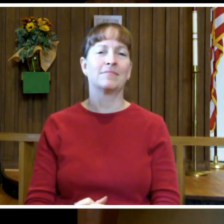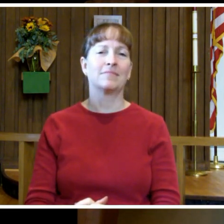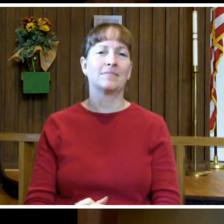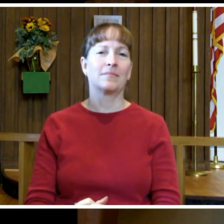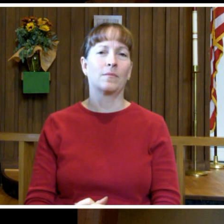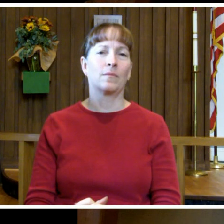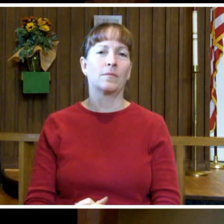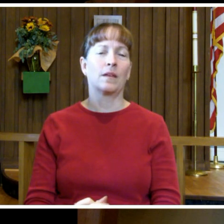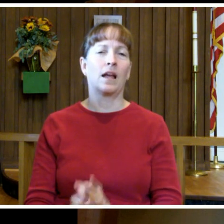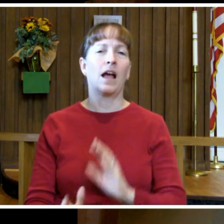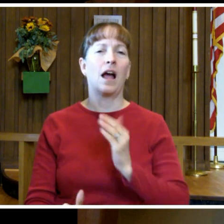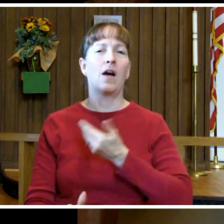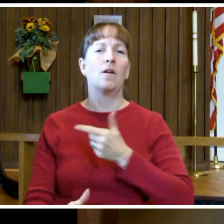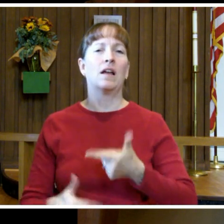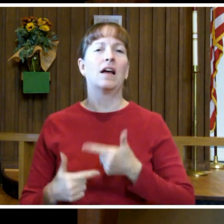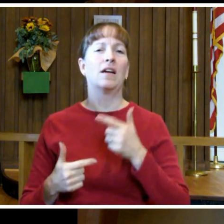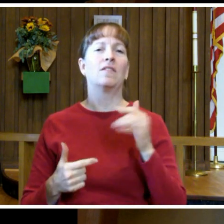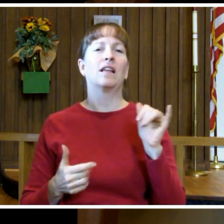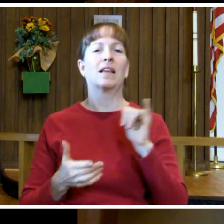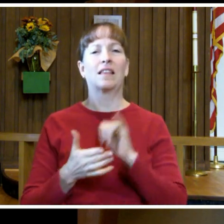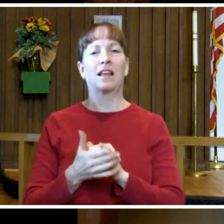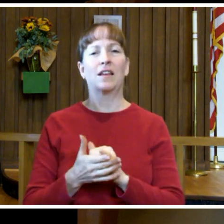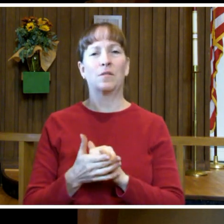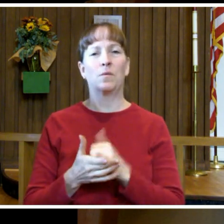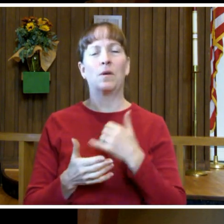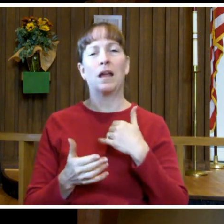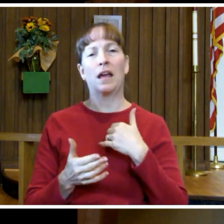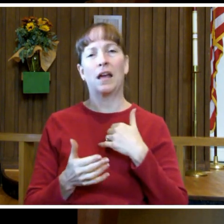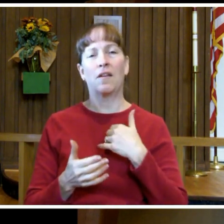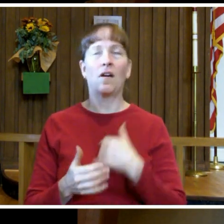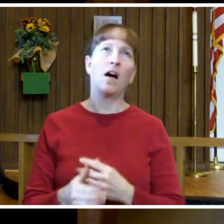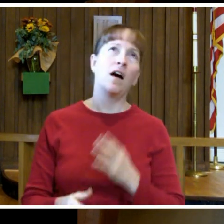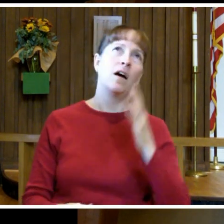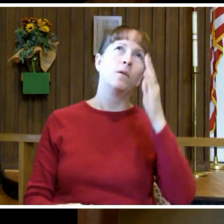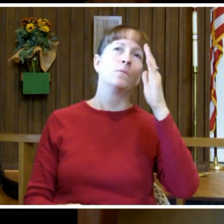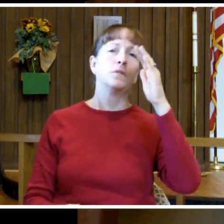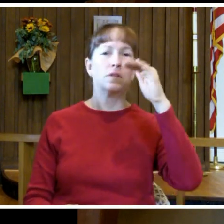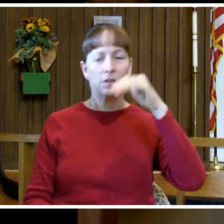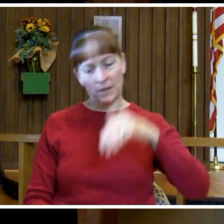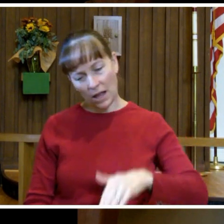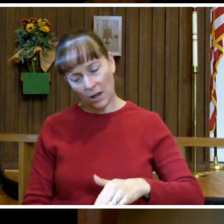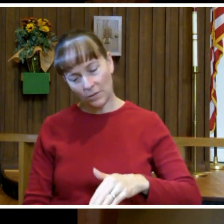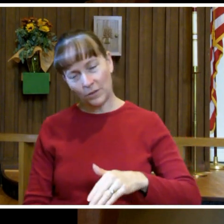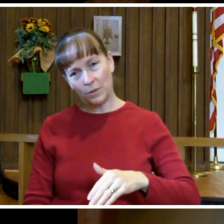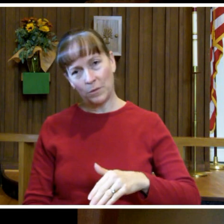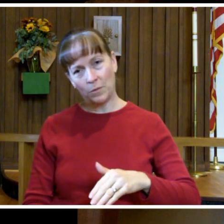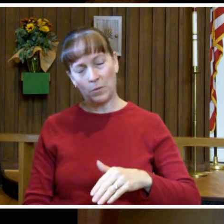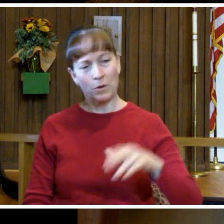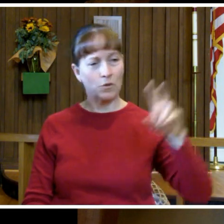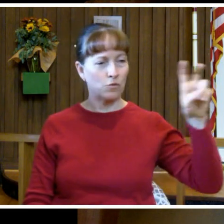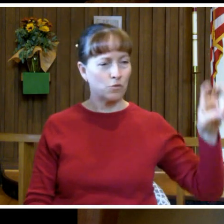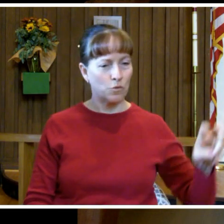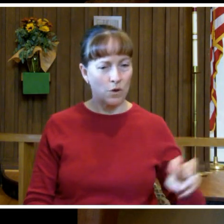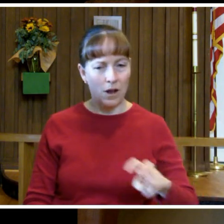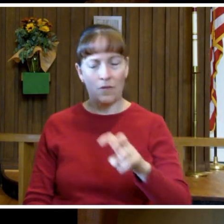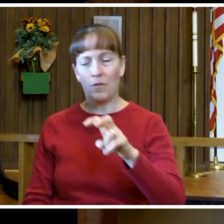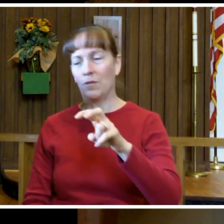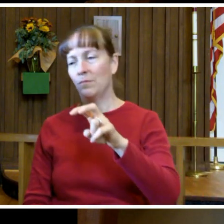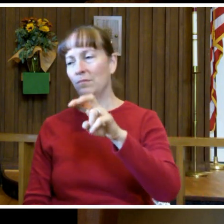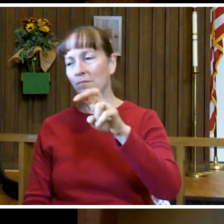Our lives are a lot like that. We have ups and we have downs. We travel from one place to another,